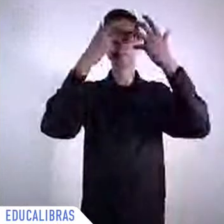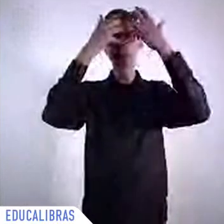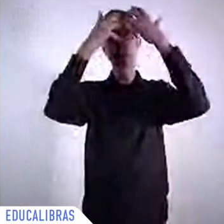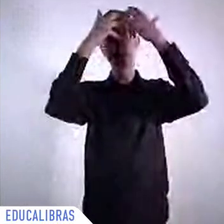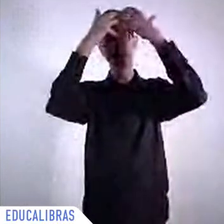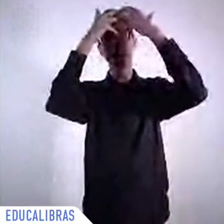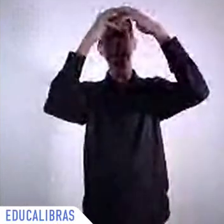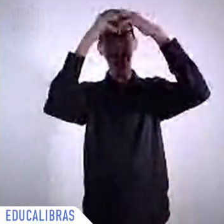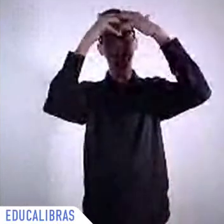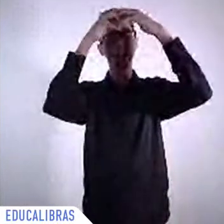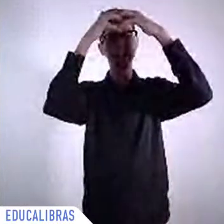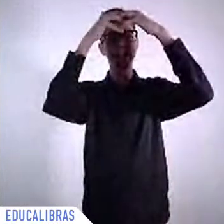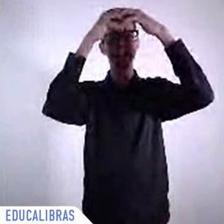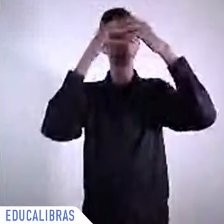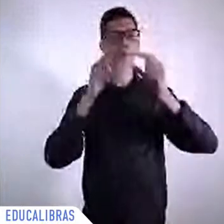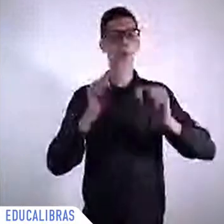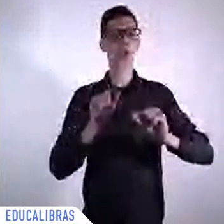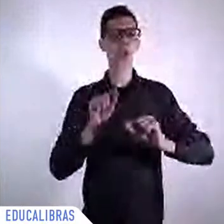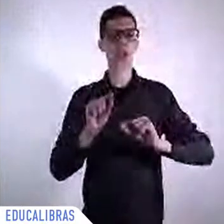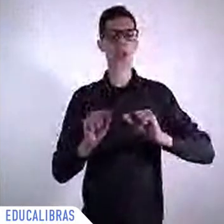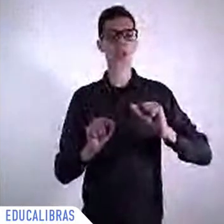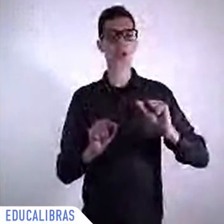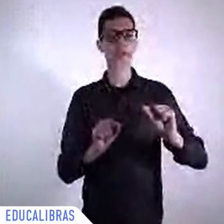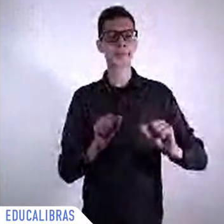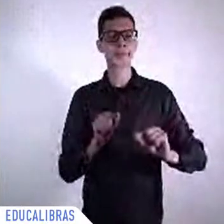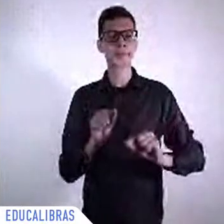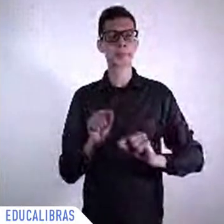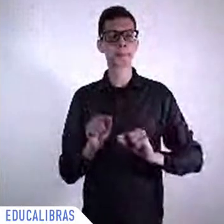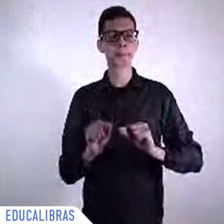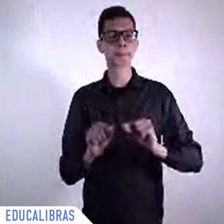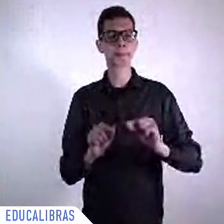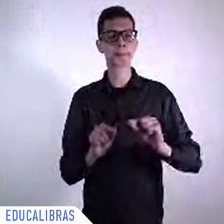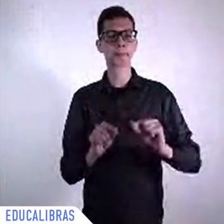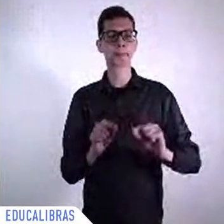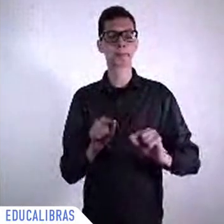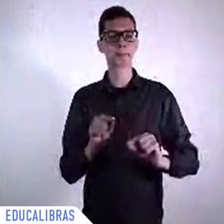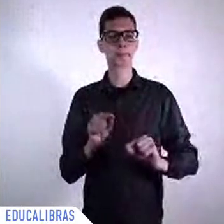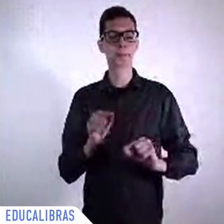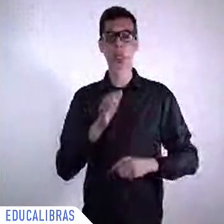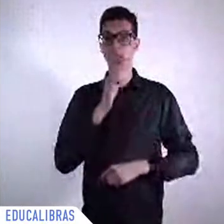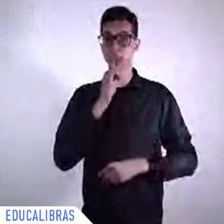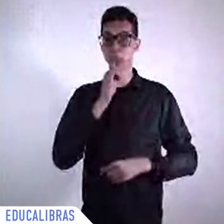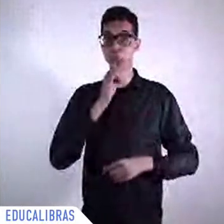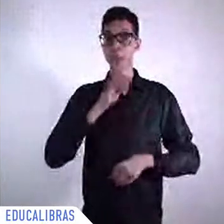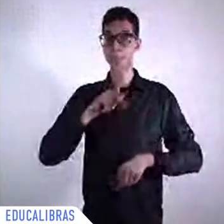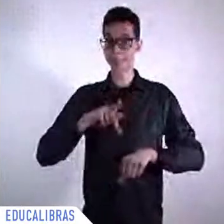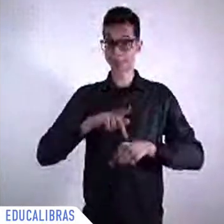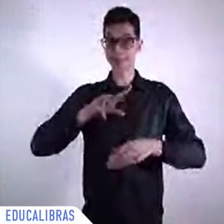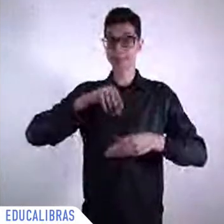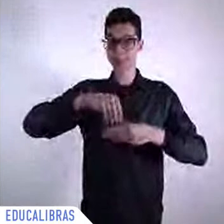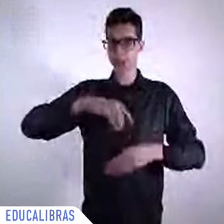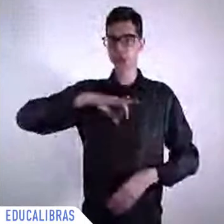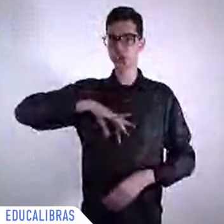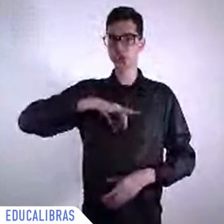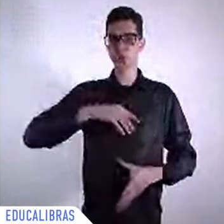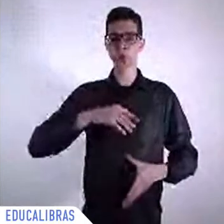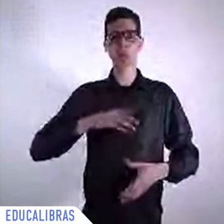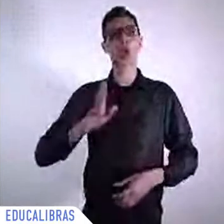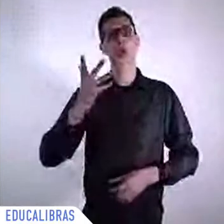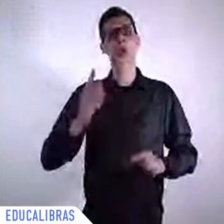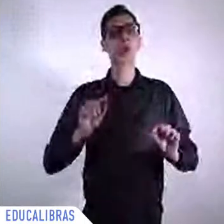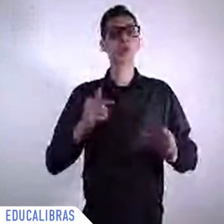Chile has some sort of rationality in its foreign policy that is very helpful in all the processes I cannot